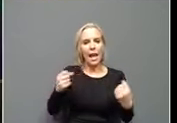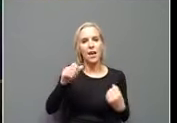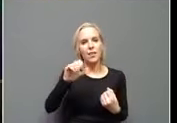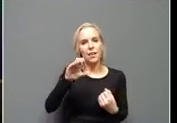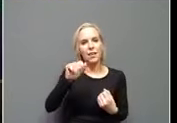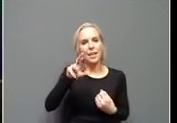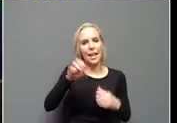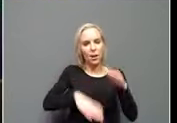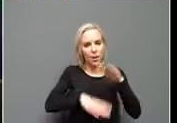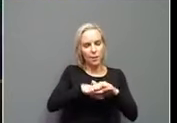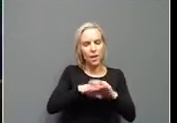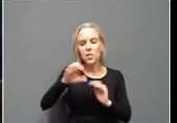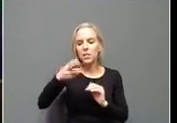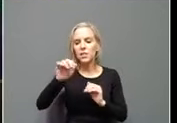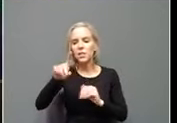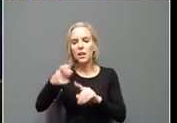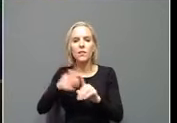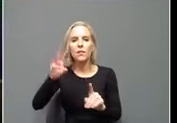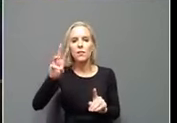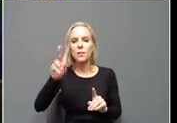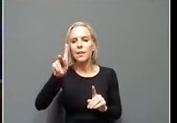Chad Hedrick from WKYT.